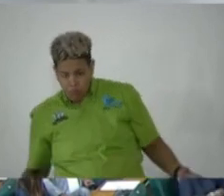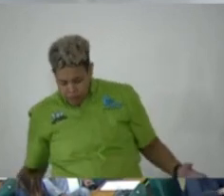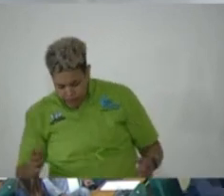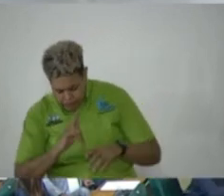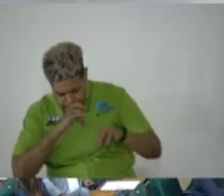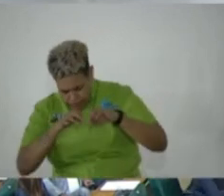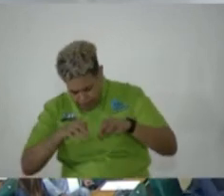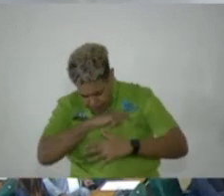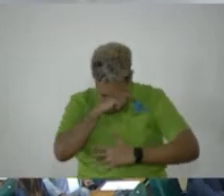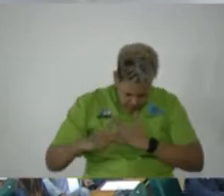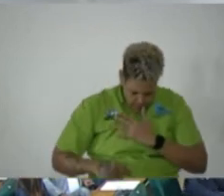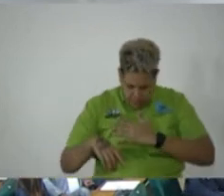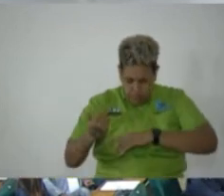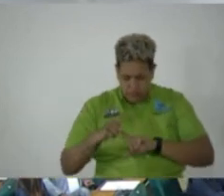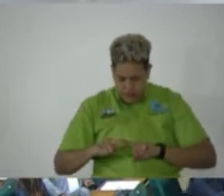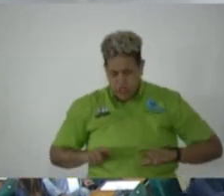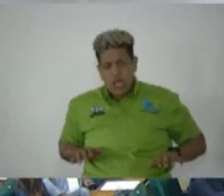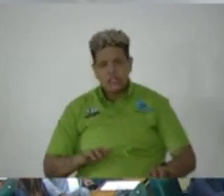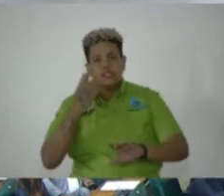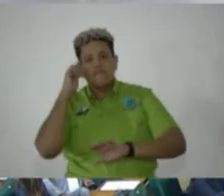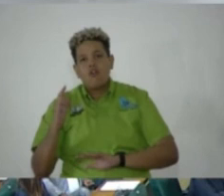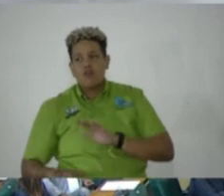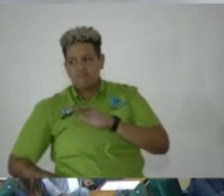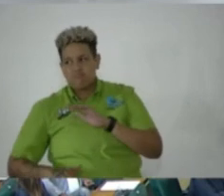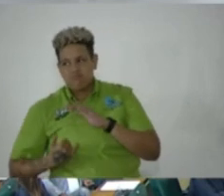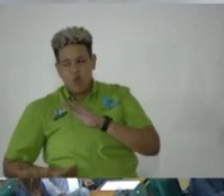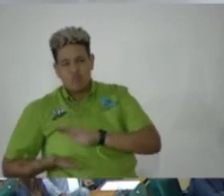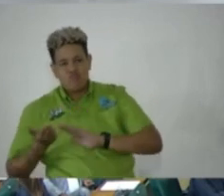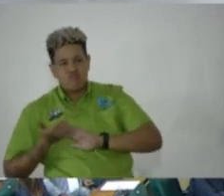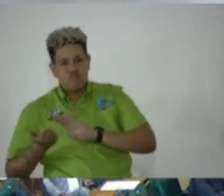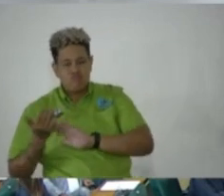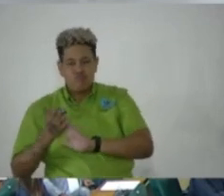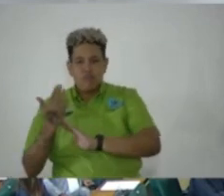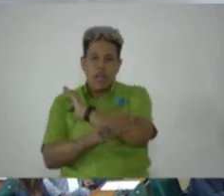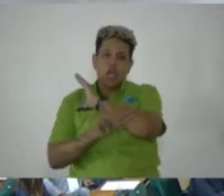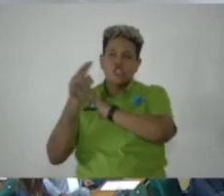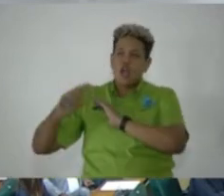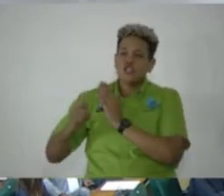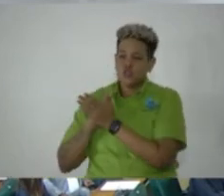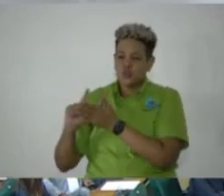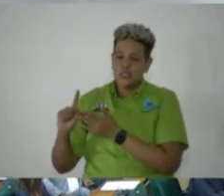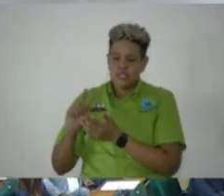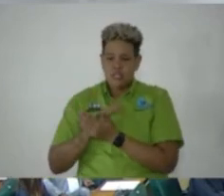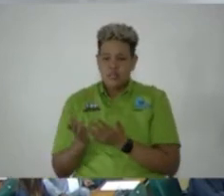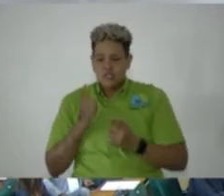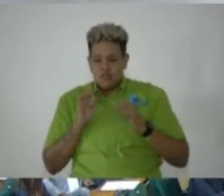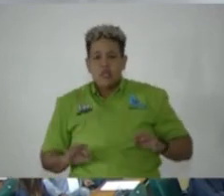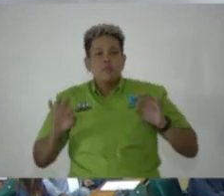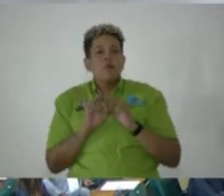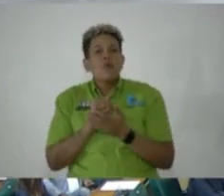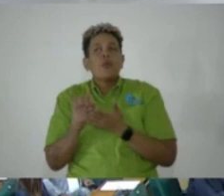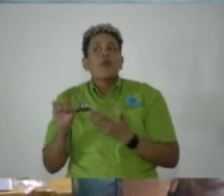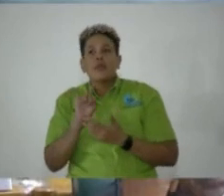outlining the activities for upcoming National Heritage Week, which is a very important week